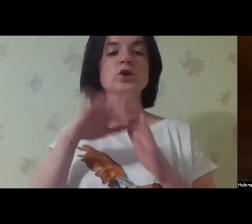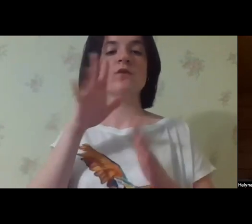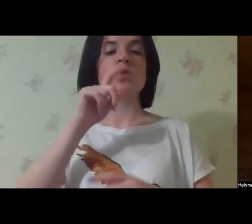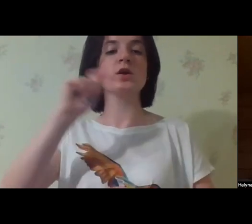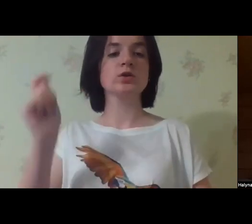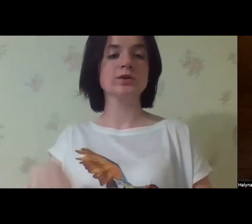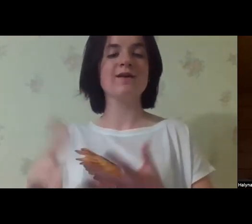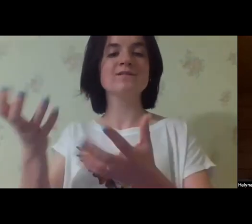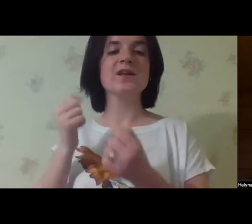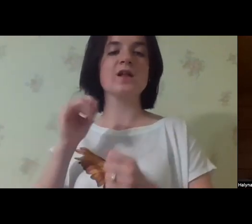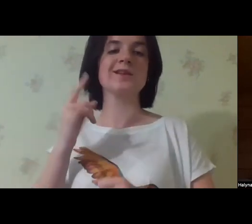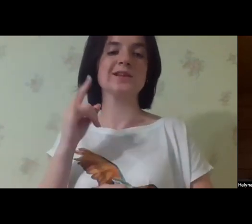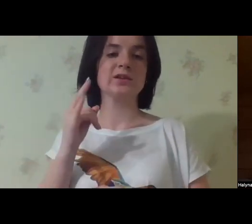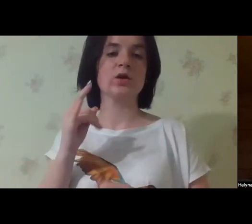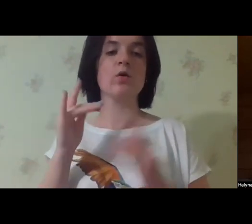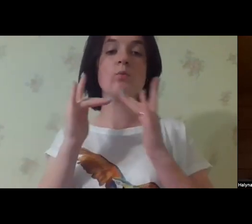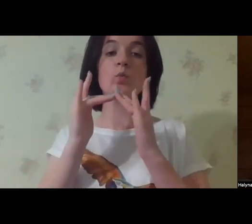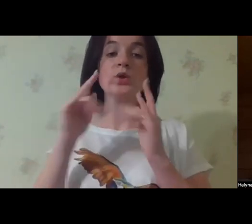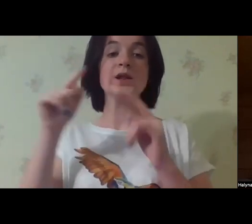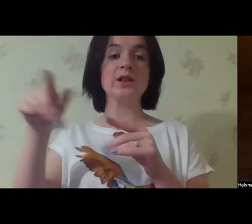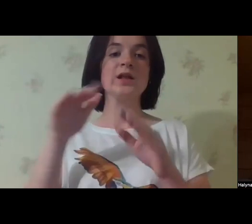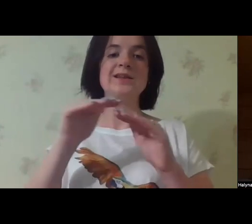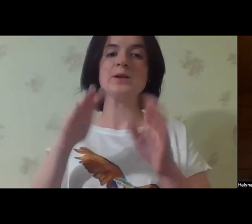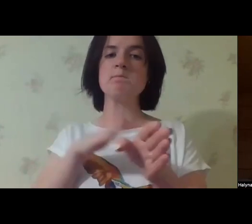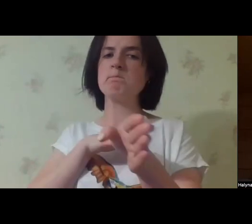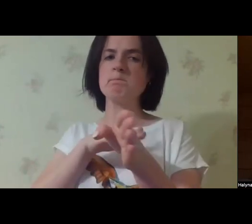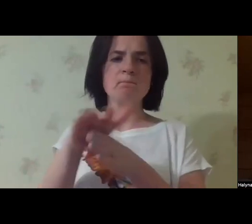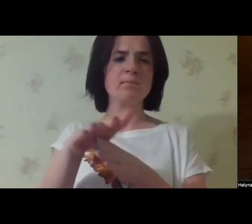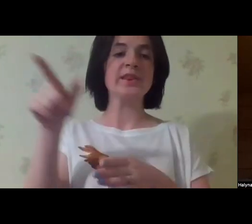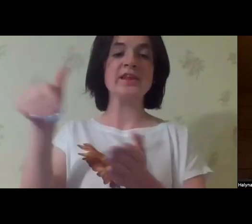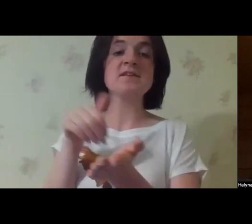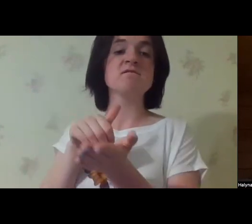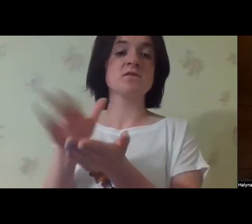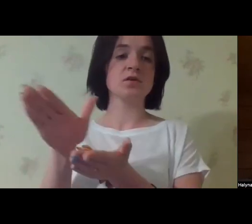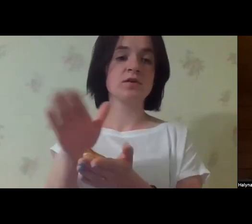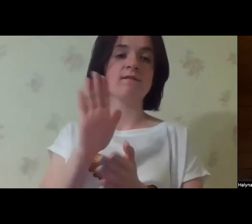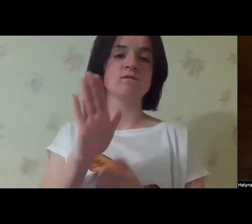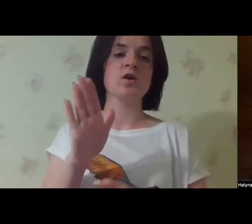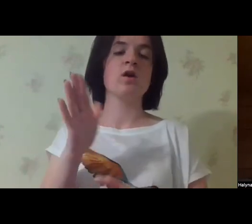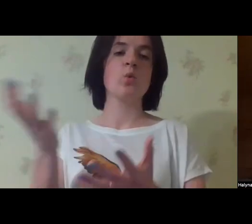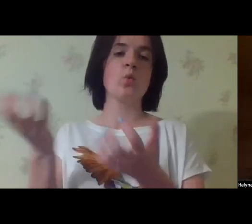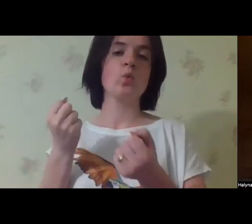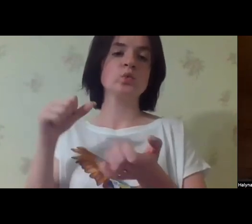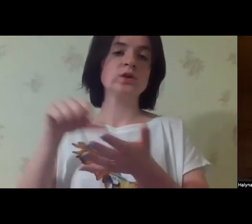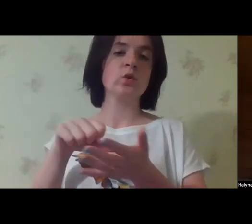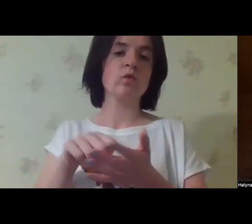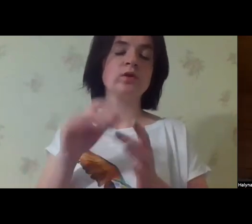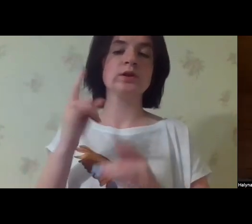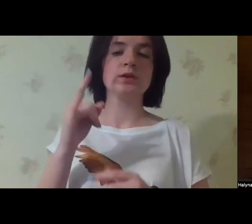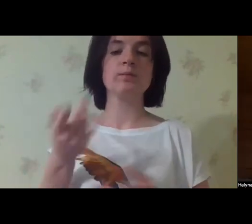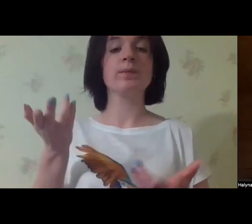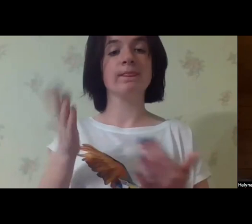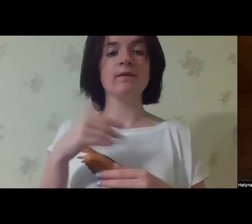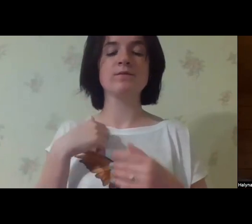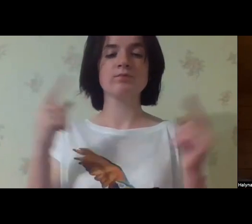the martial law, even though the orphanages are overfilled, she's